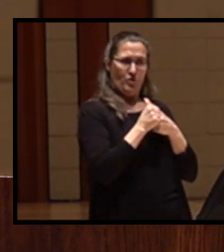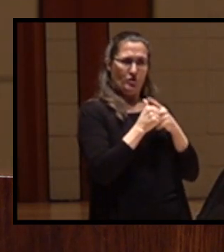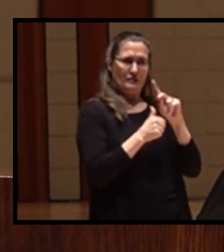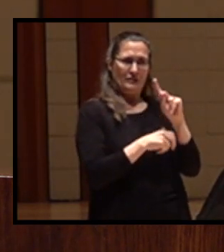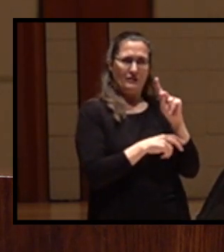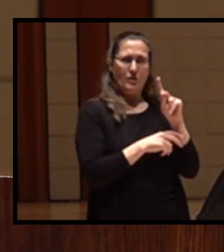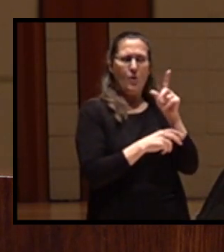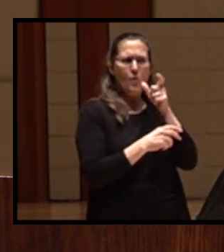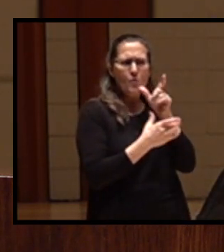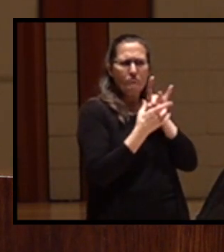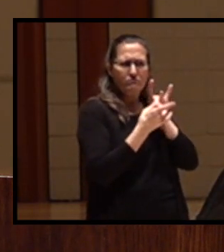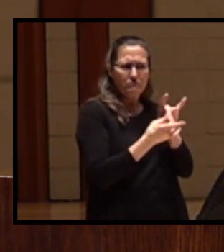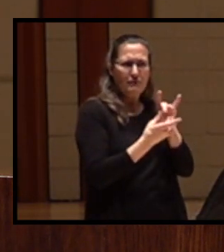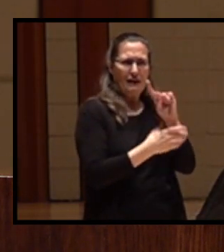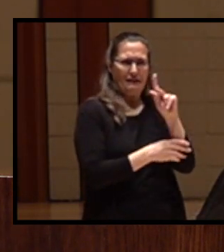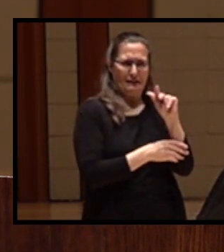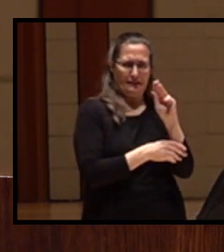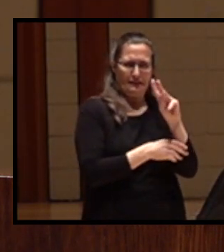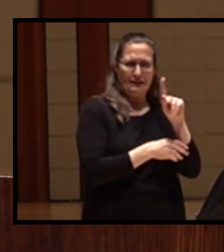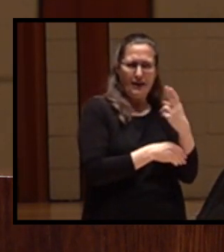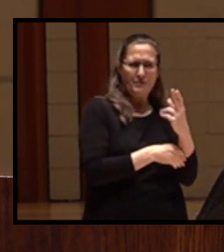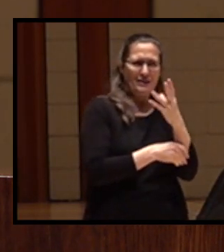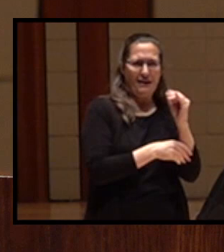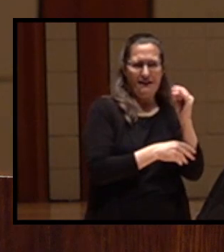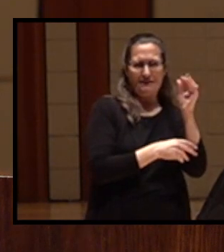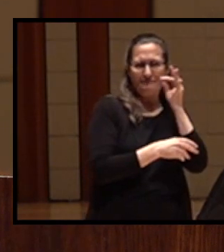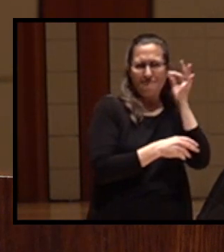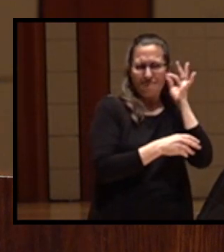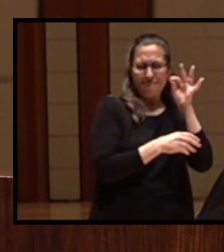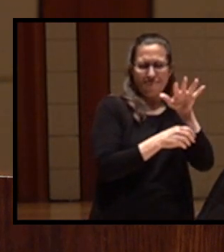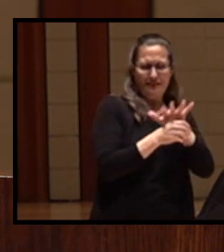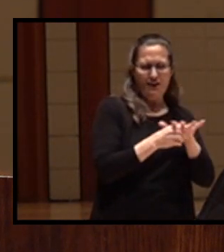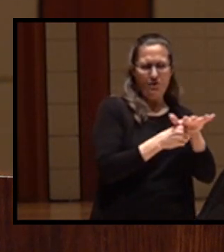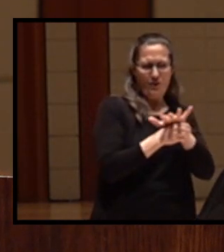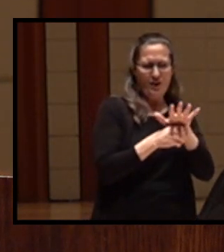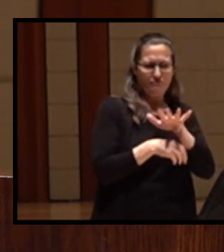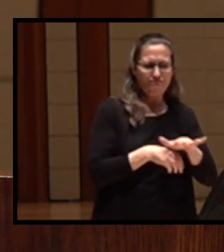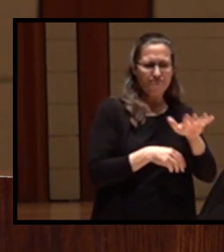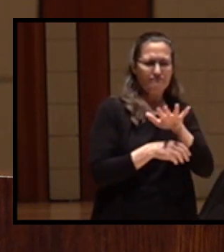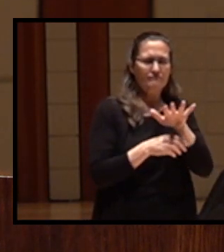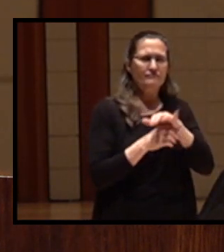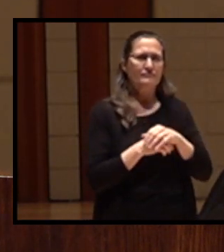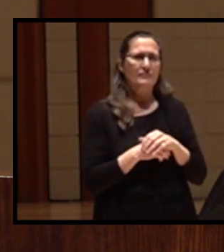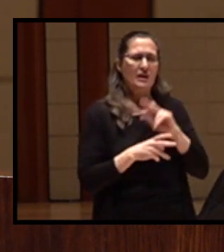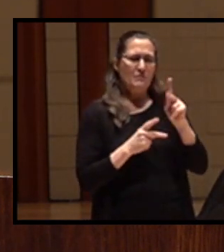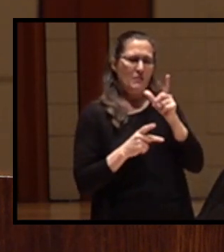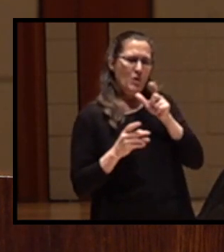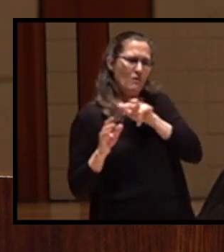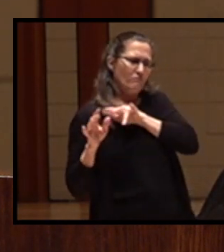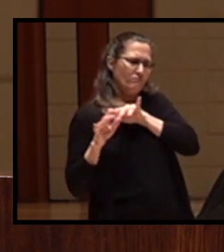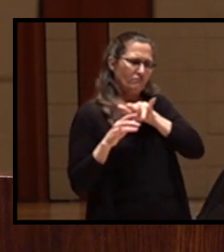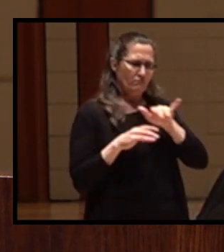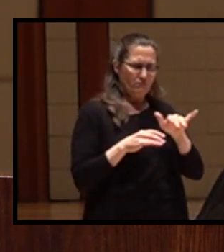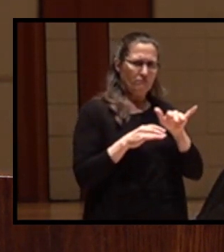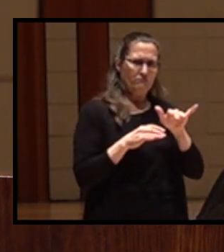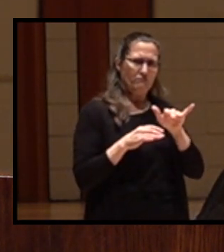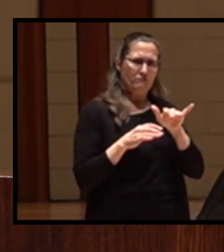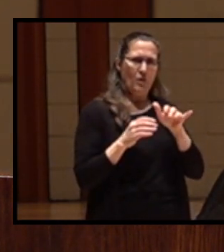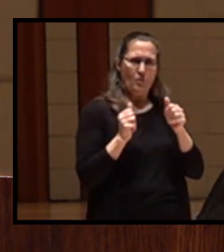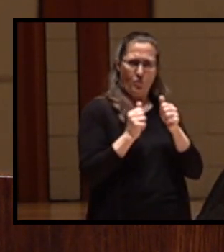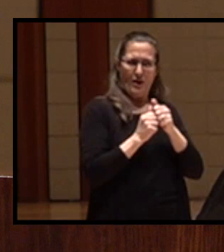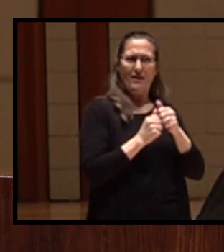Modoc Indian Country in Aboriginal times. Settlers accompanied by the first U.S. Calvary in